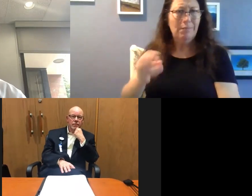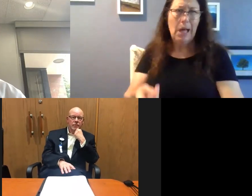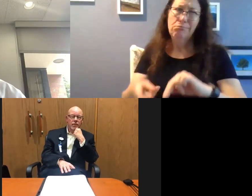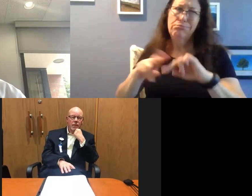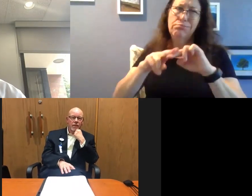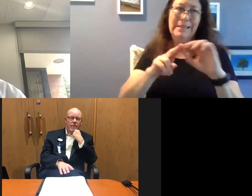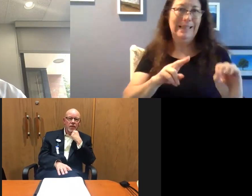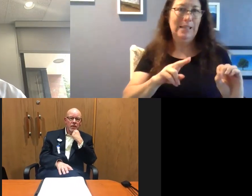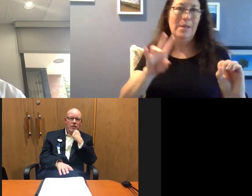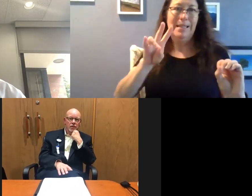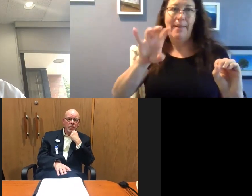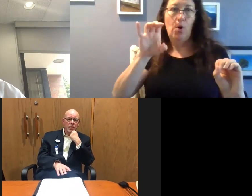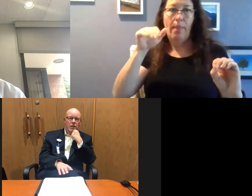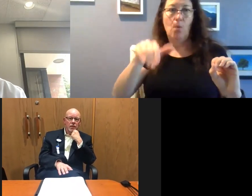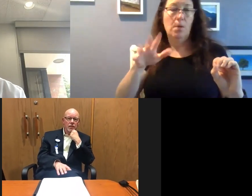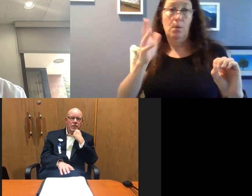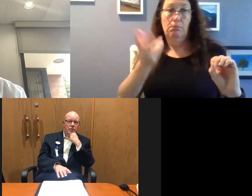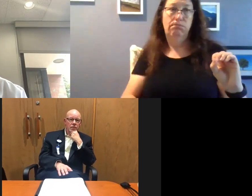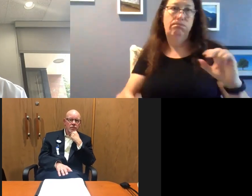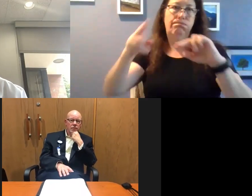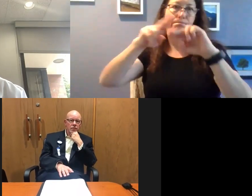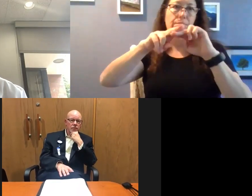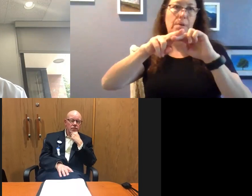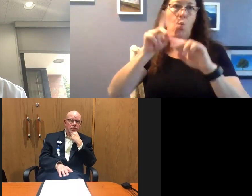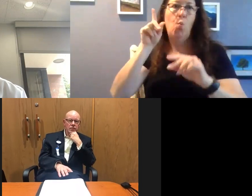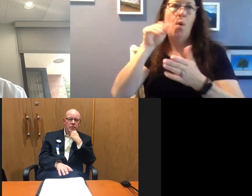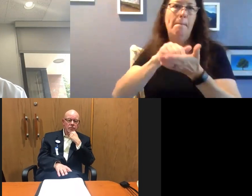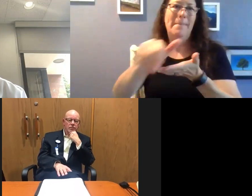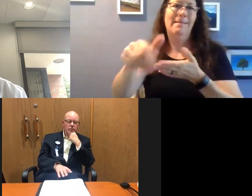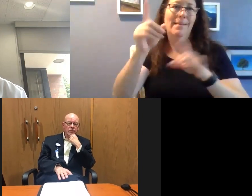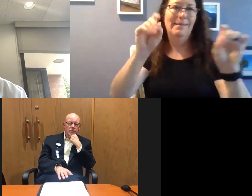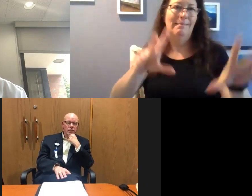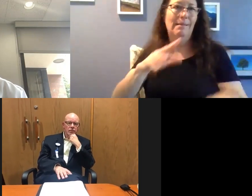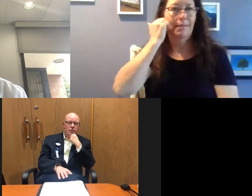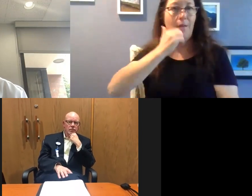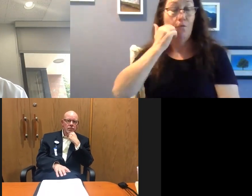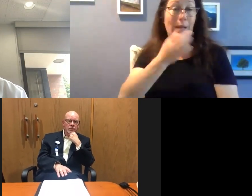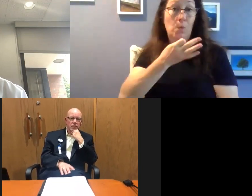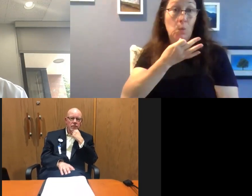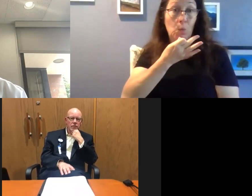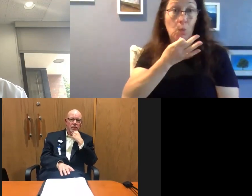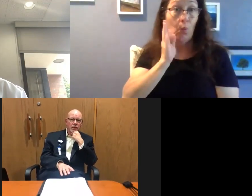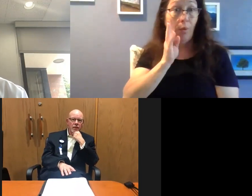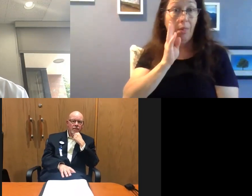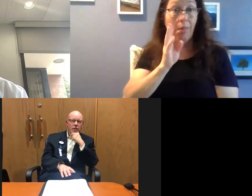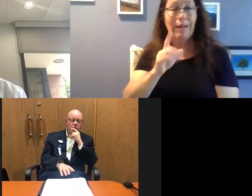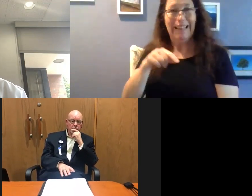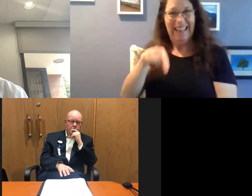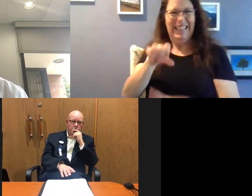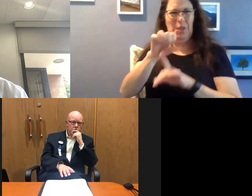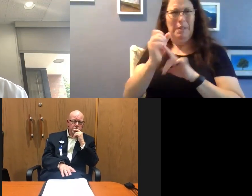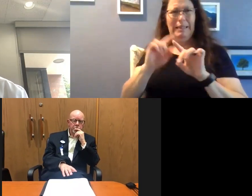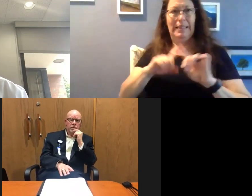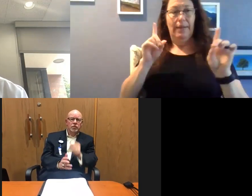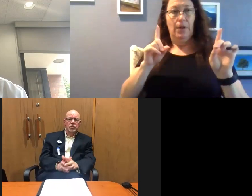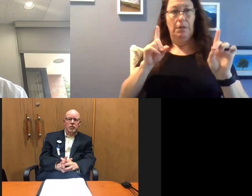zero up to 700,000. Pretty soon it'll be at a million tests a day. So we are in a different situation. And I